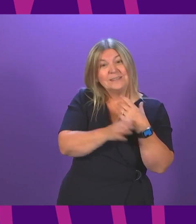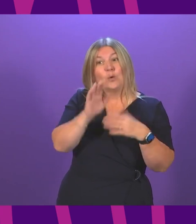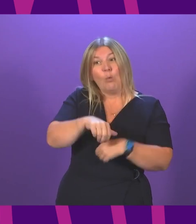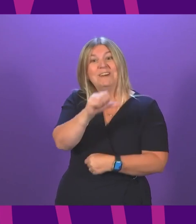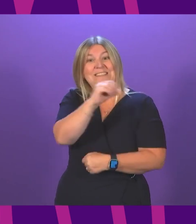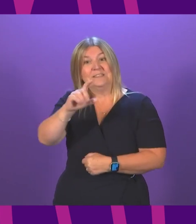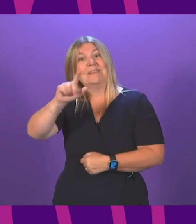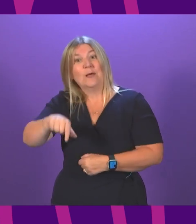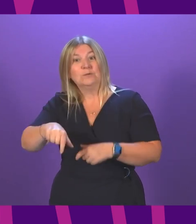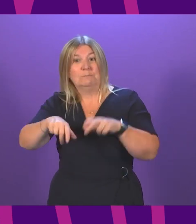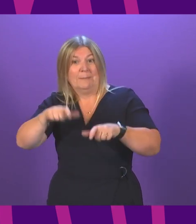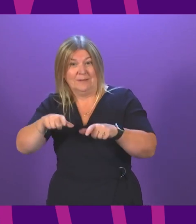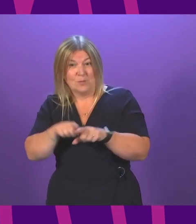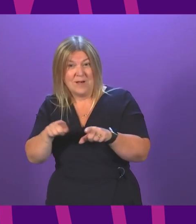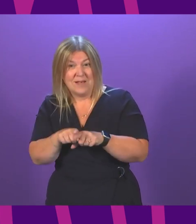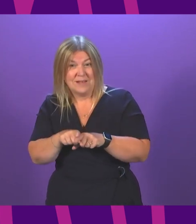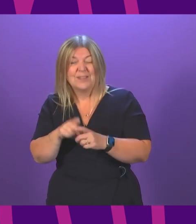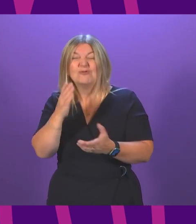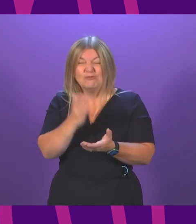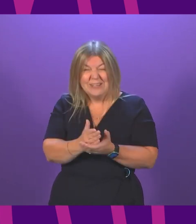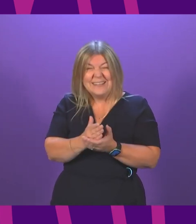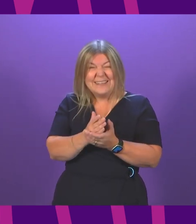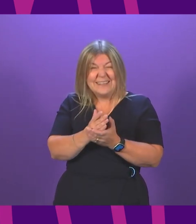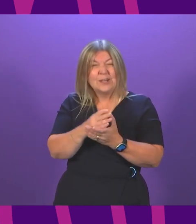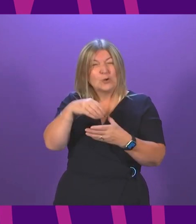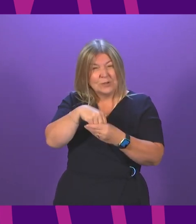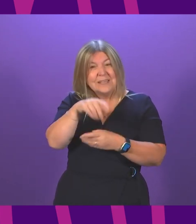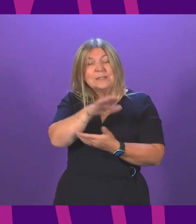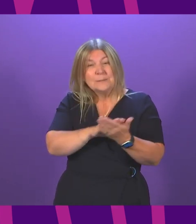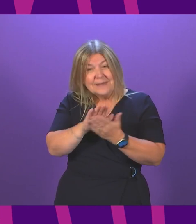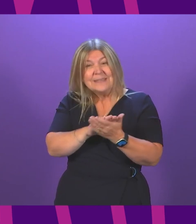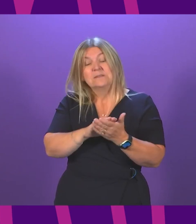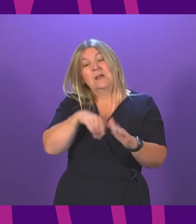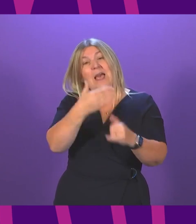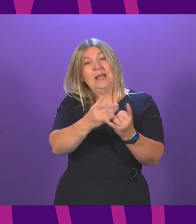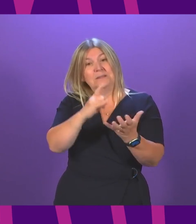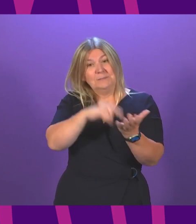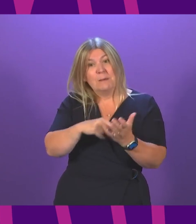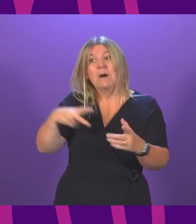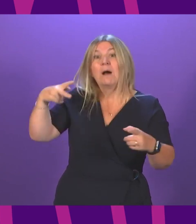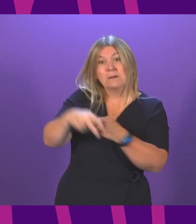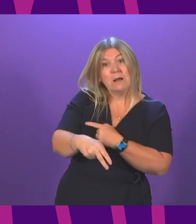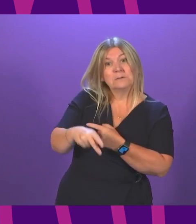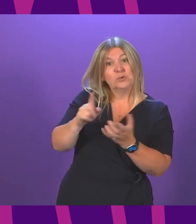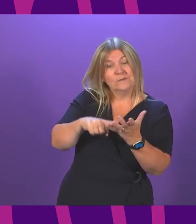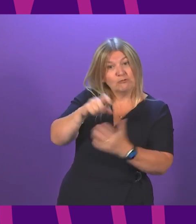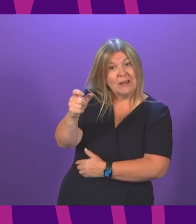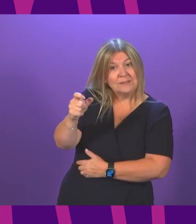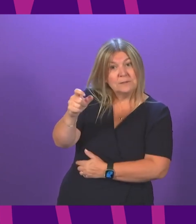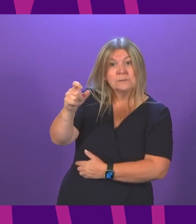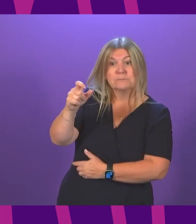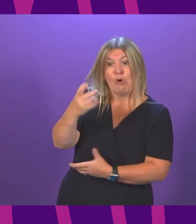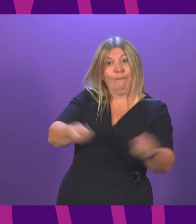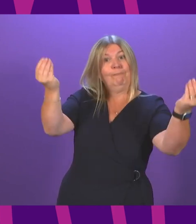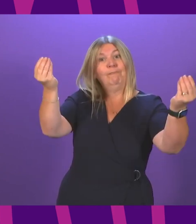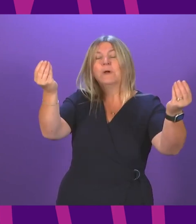it in context, it would be the biggest overnight reduction to a basic rate of social security since the beginning of the modern welfare state